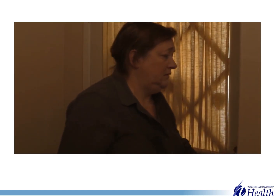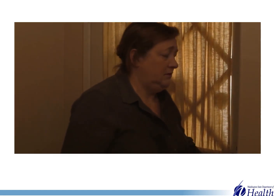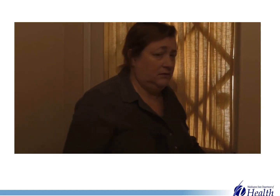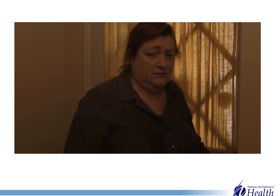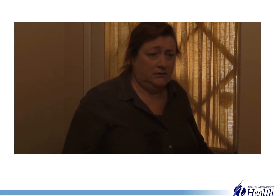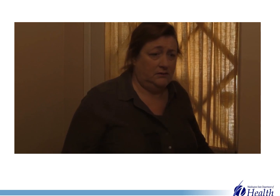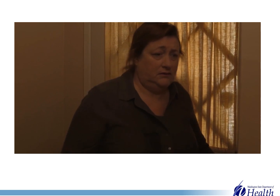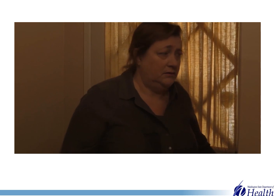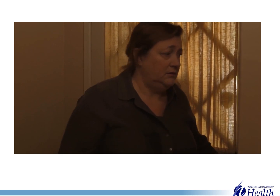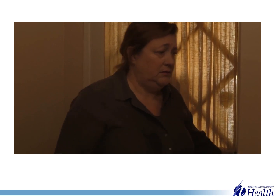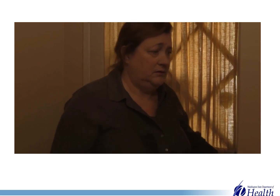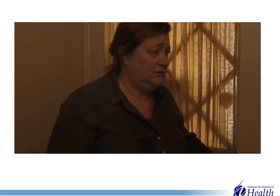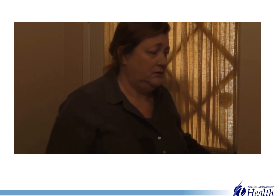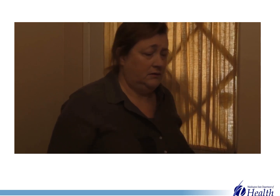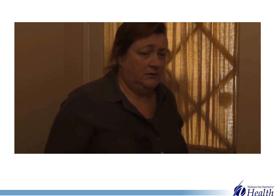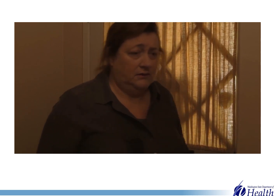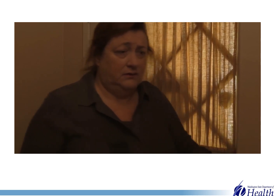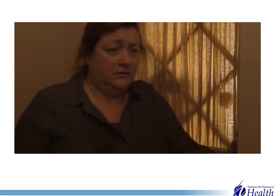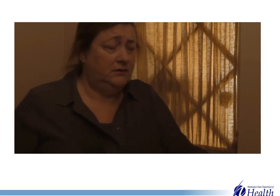Hold on, ma'am.